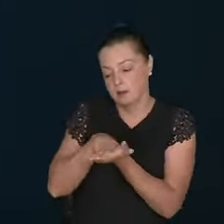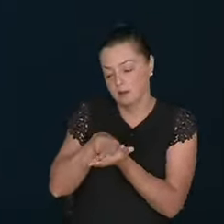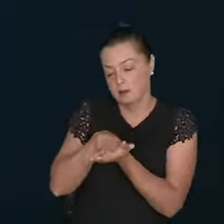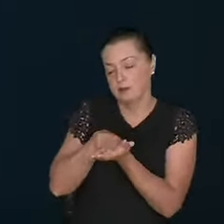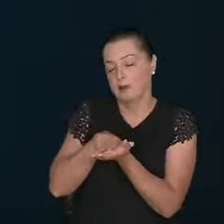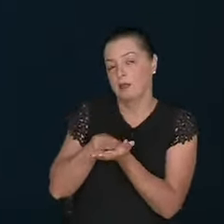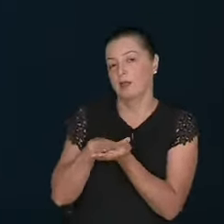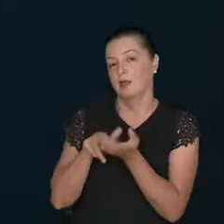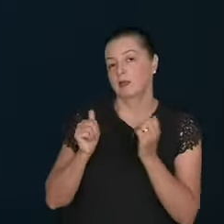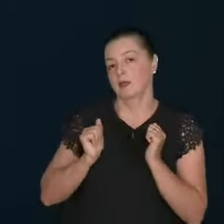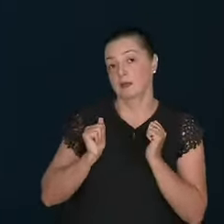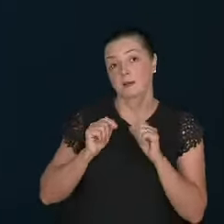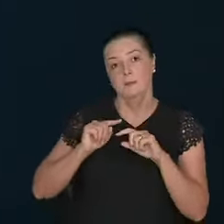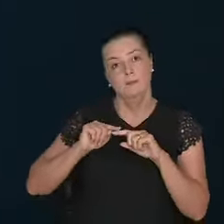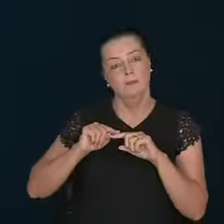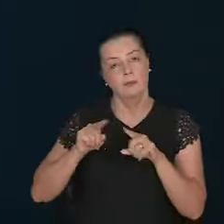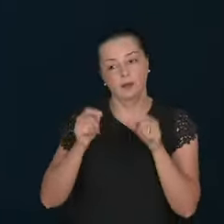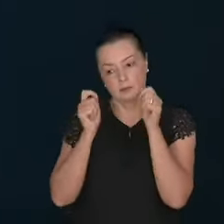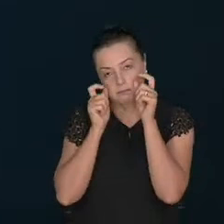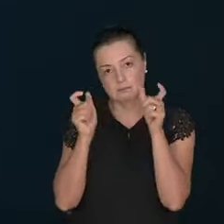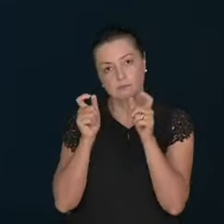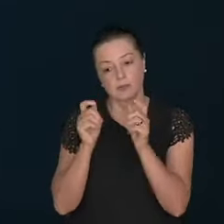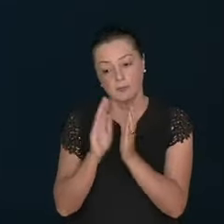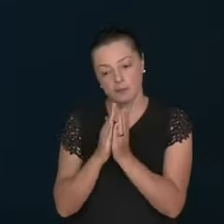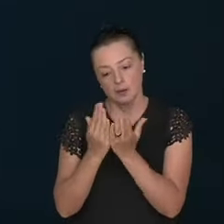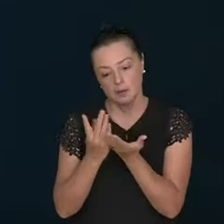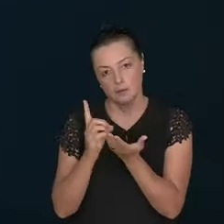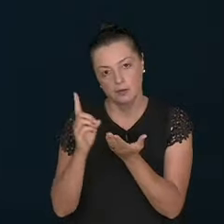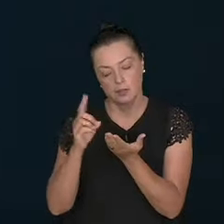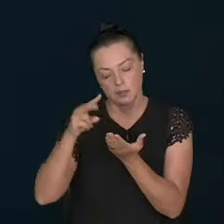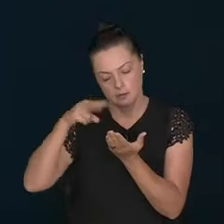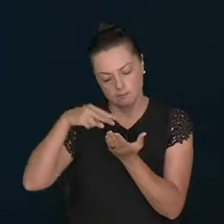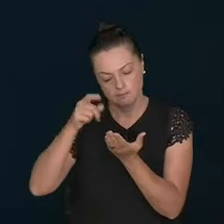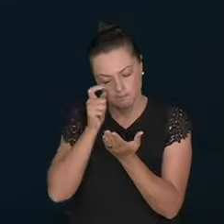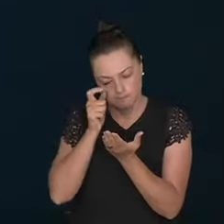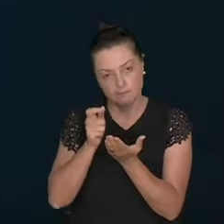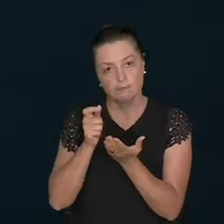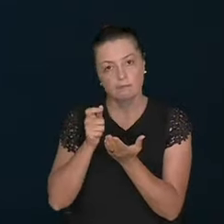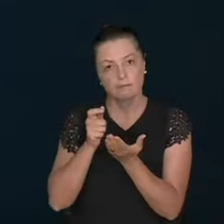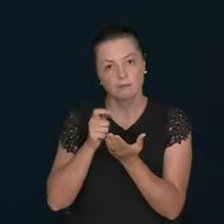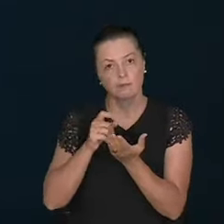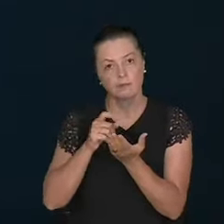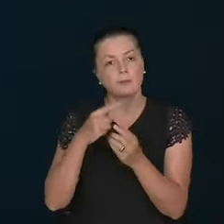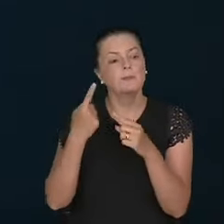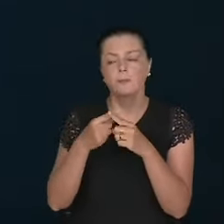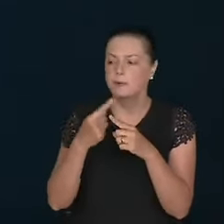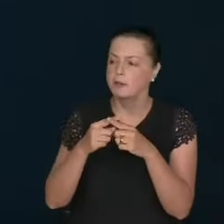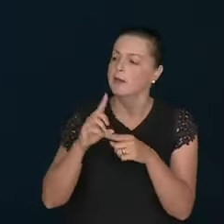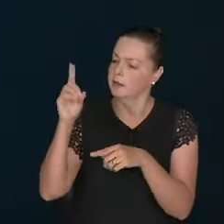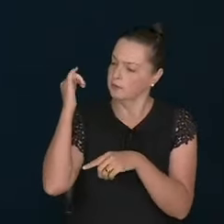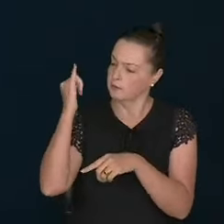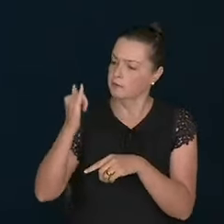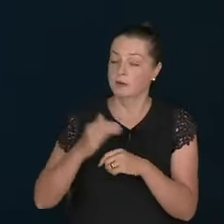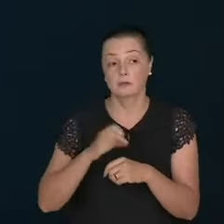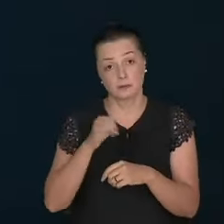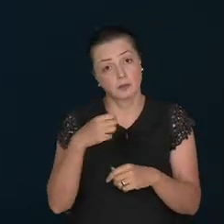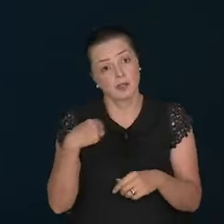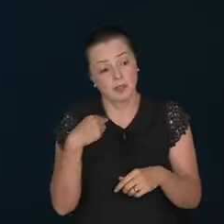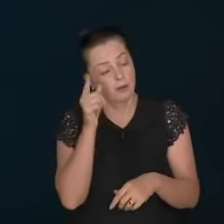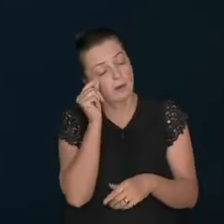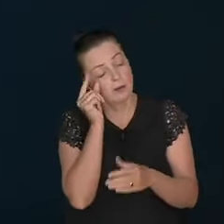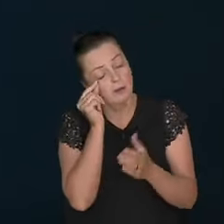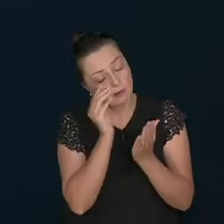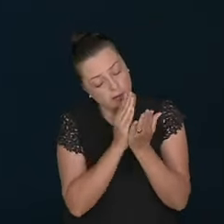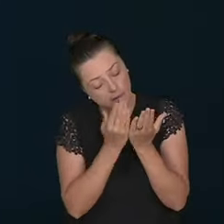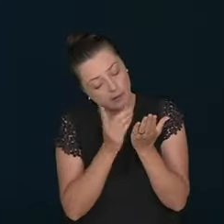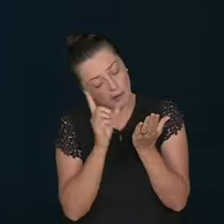and we would stray again. Because, I need to honor the word. The word of God needs my whole attention. So, God speaks to us. And, I am